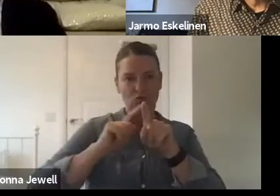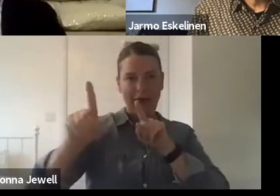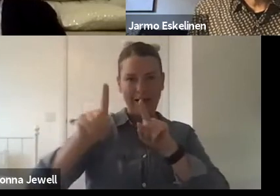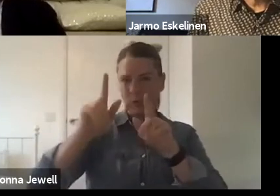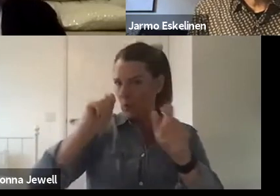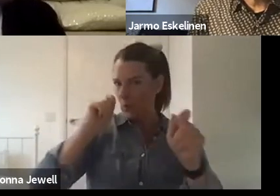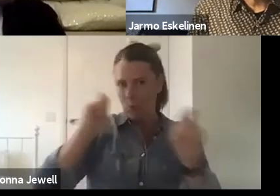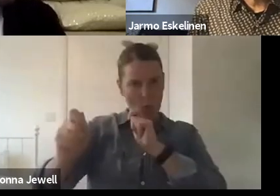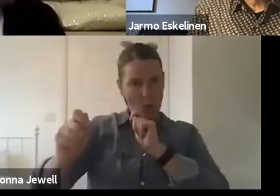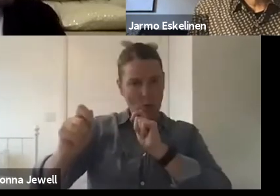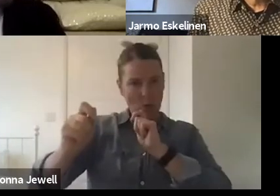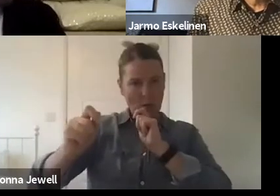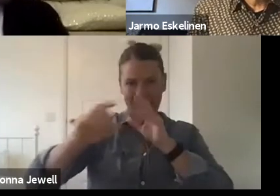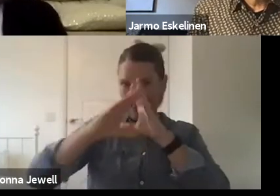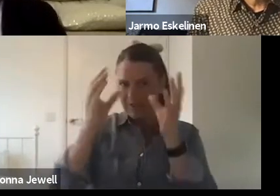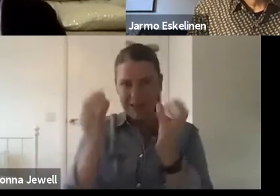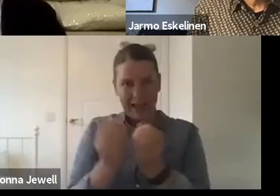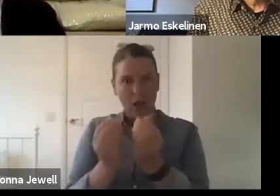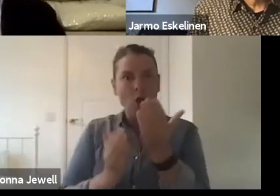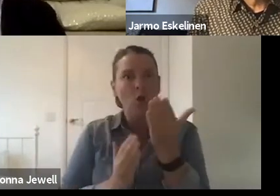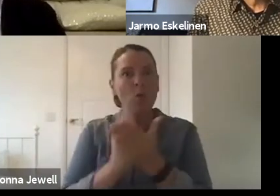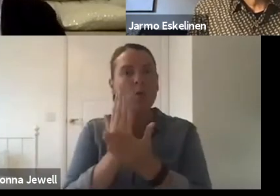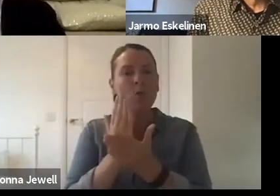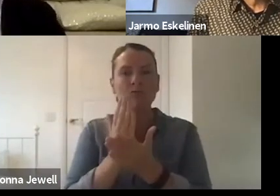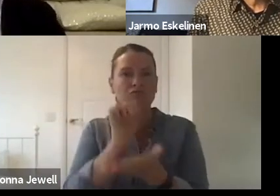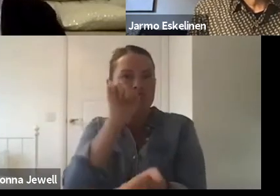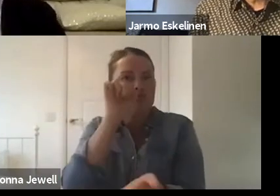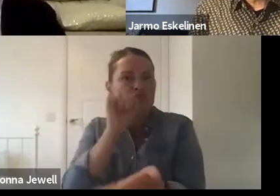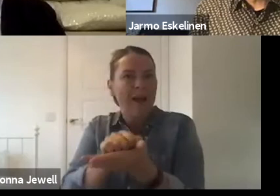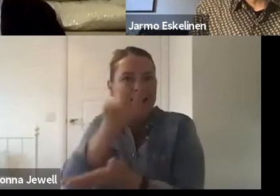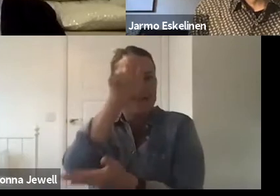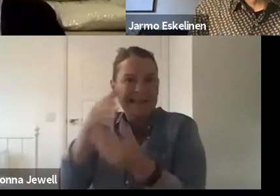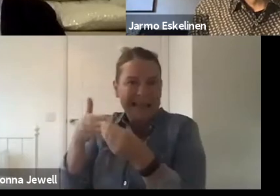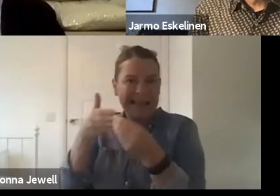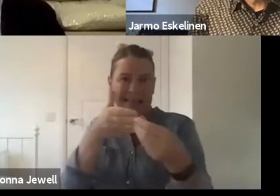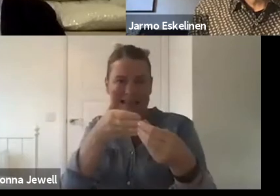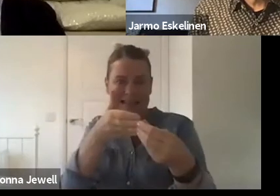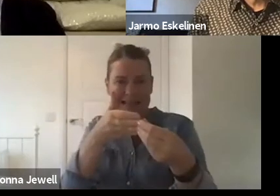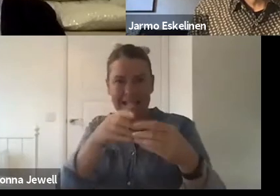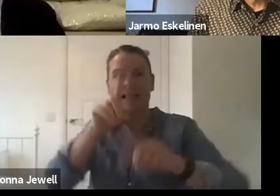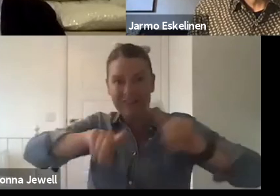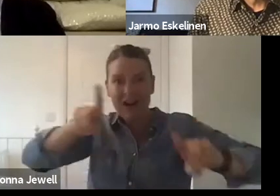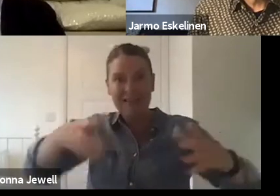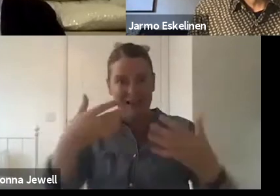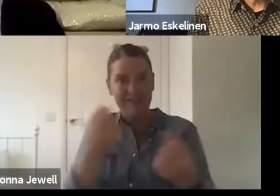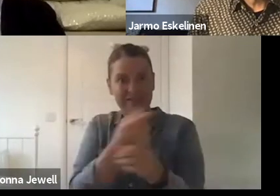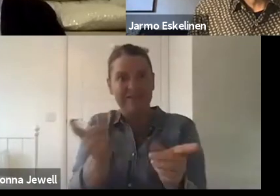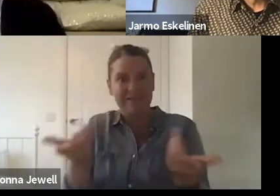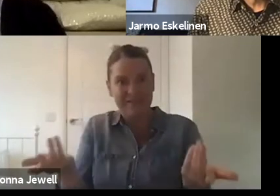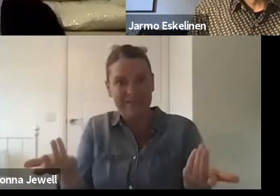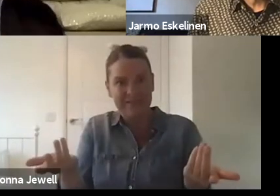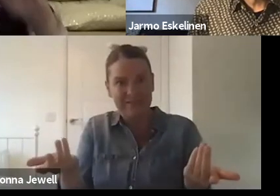and kind of rebirth a more equitable future. I think that